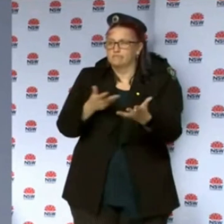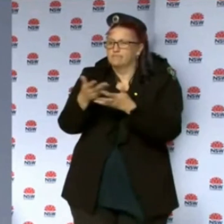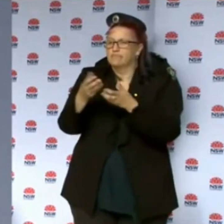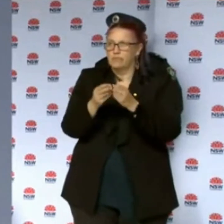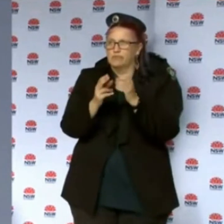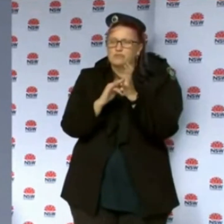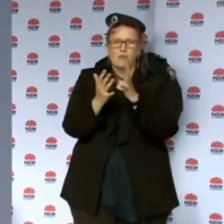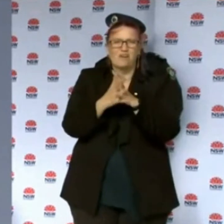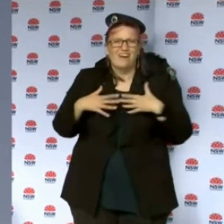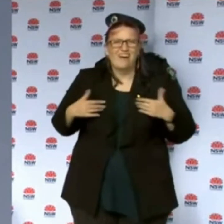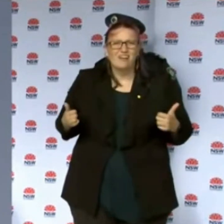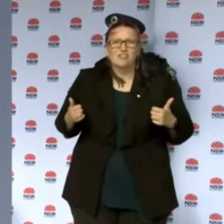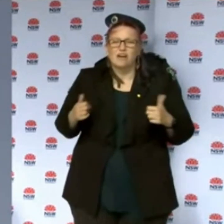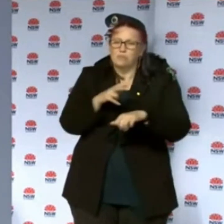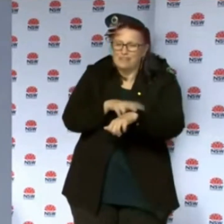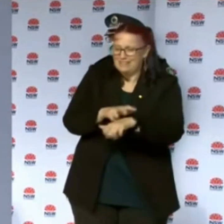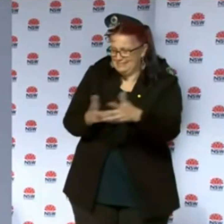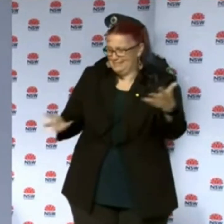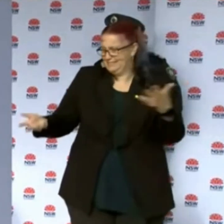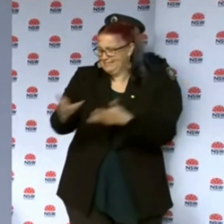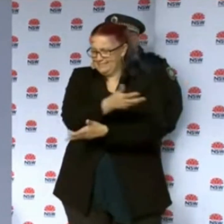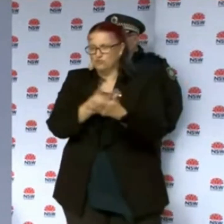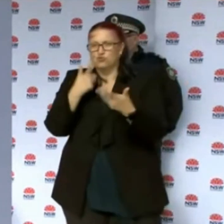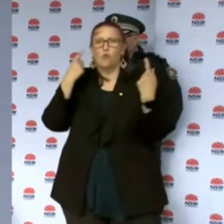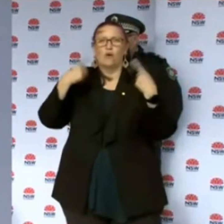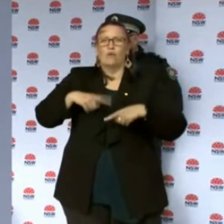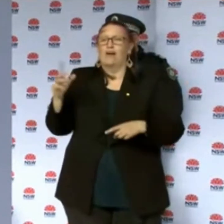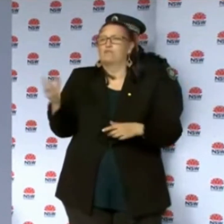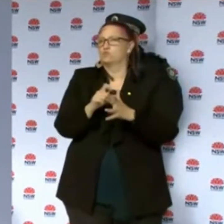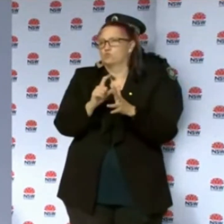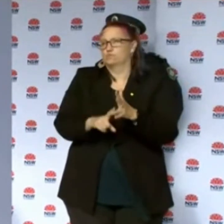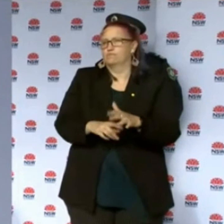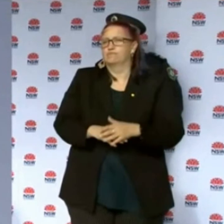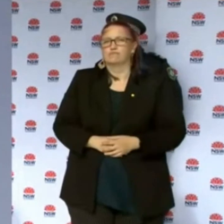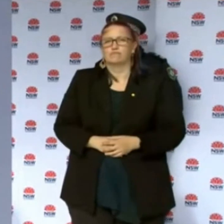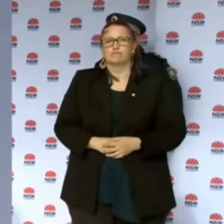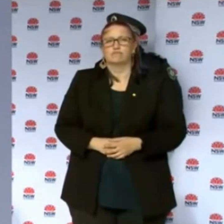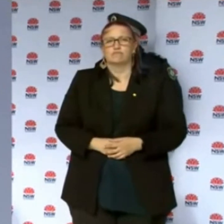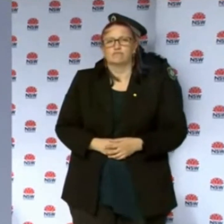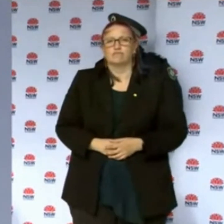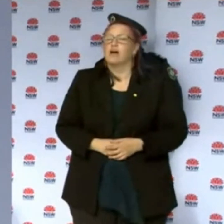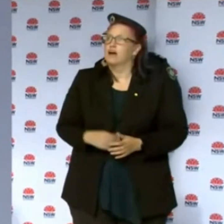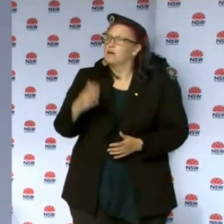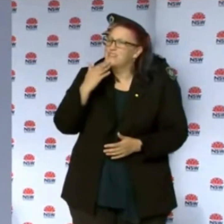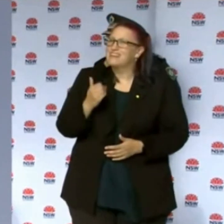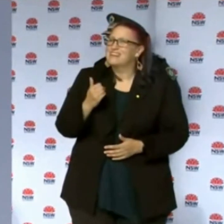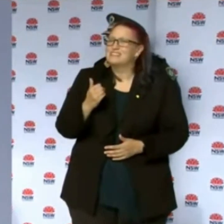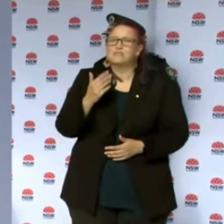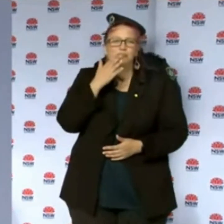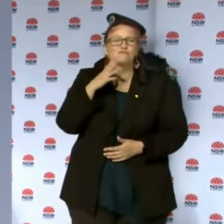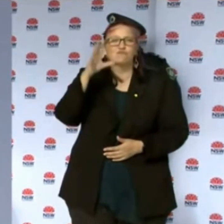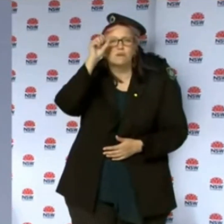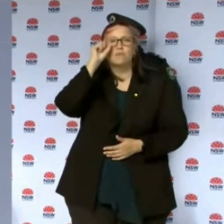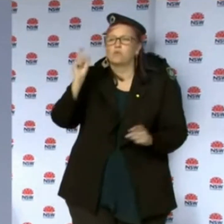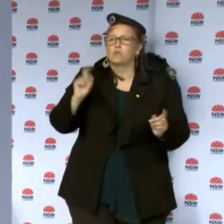minister and police and health in order to do more if we have to. But let's not take away from the fact